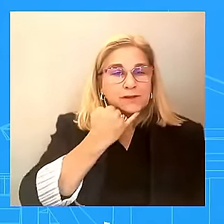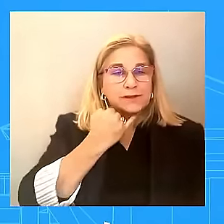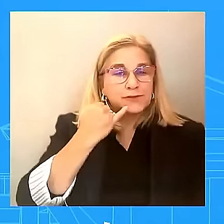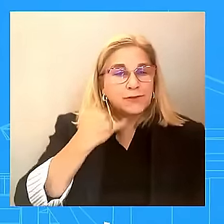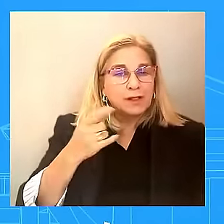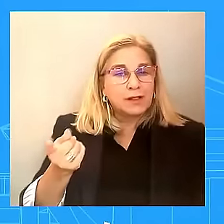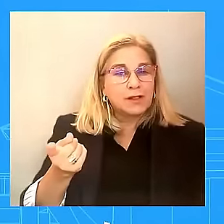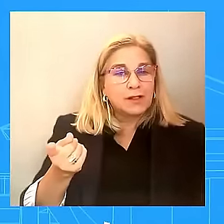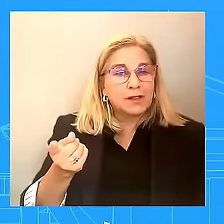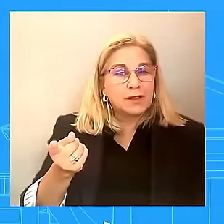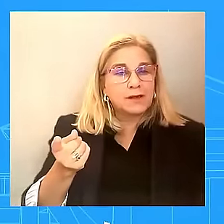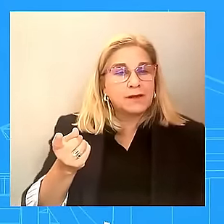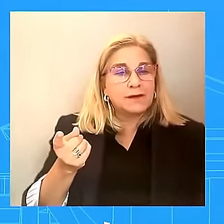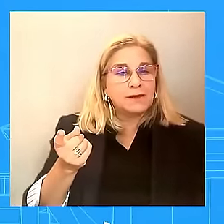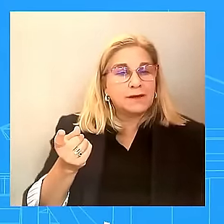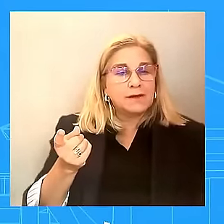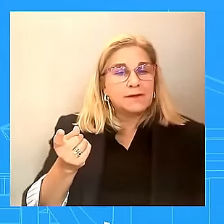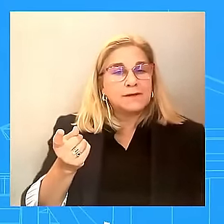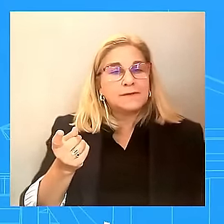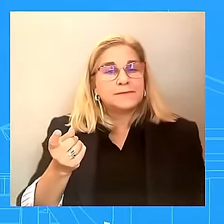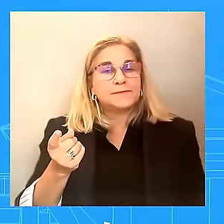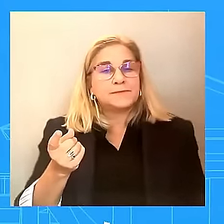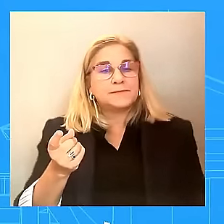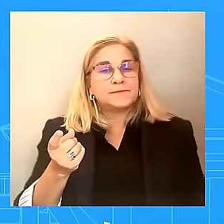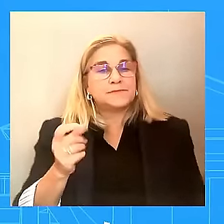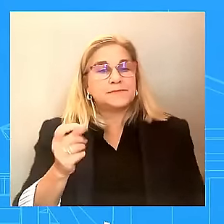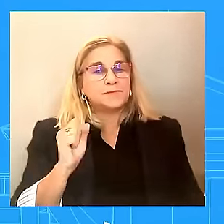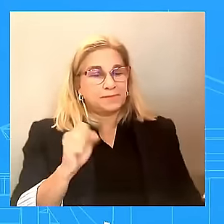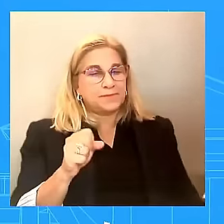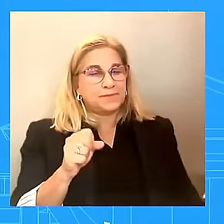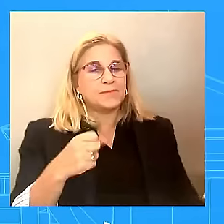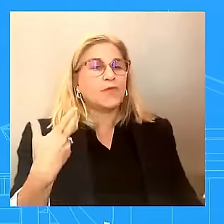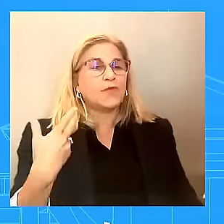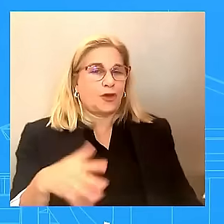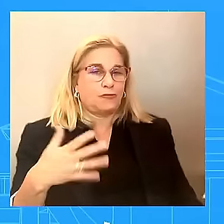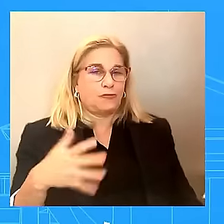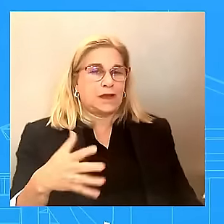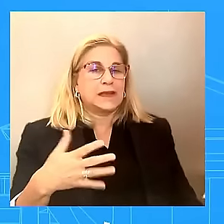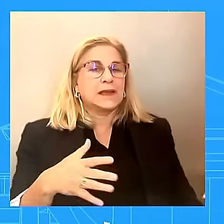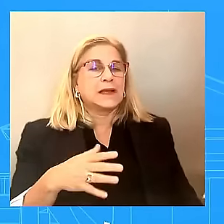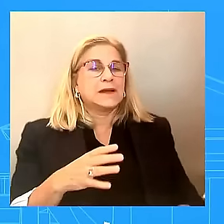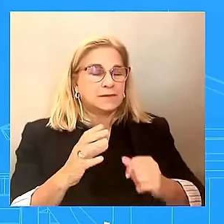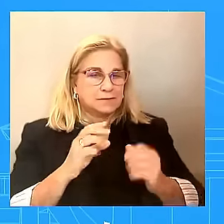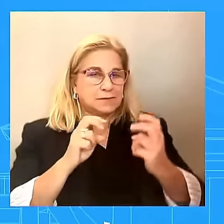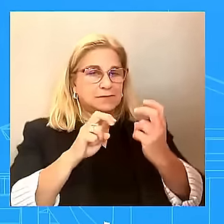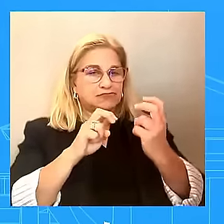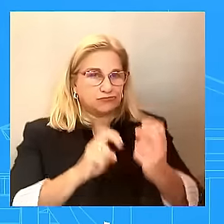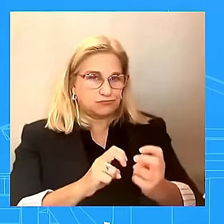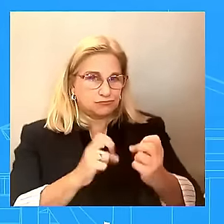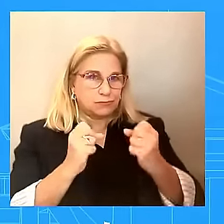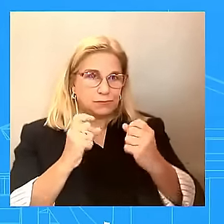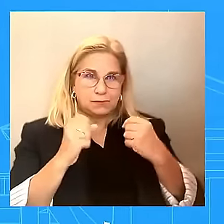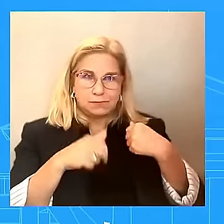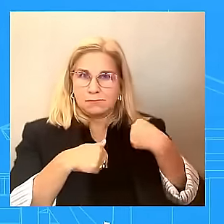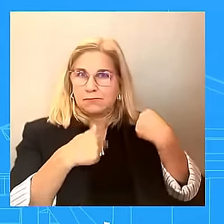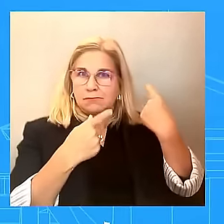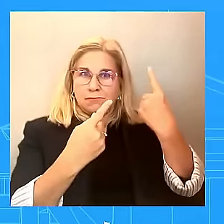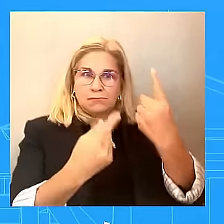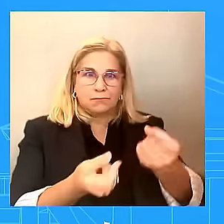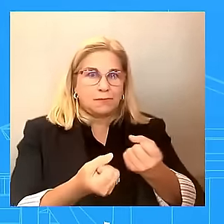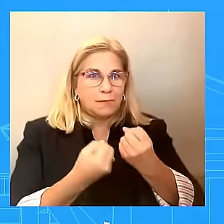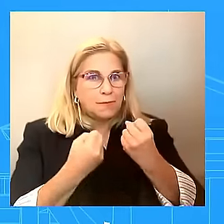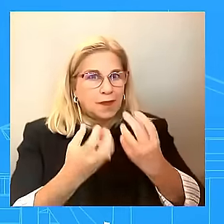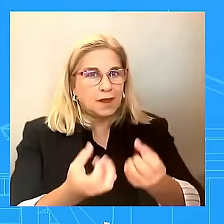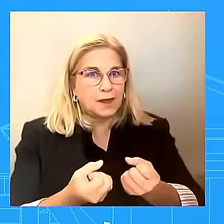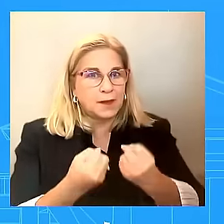more than a dozen times easily, in this past several months, almost a year now, since October 7th. They have decades